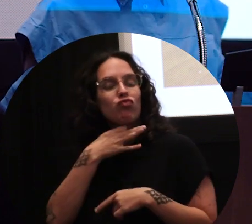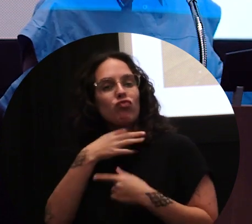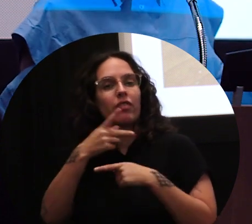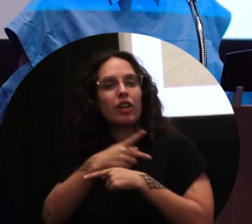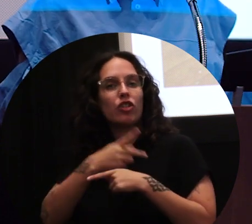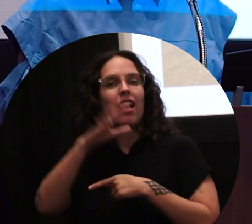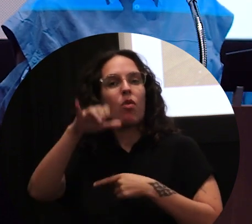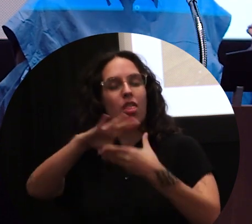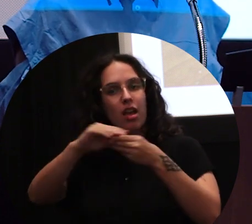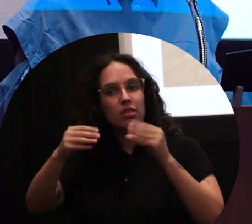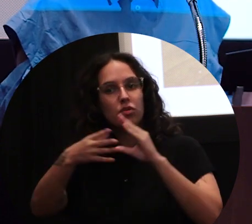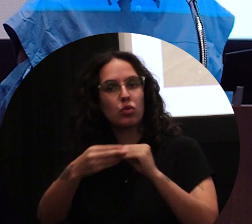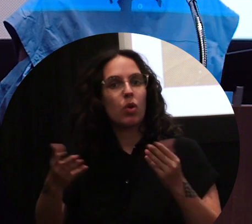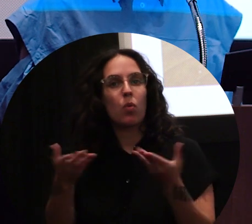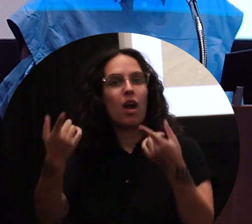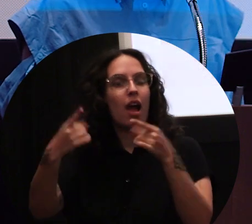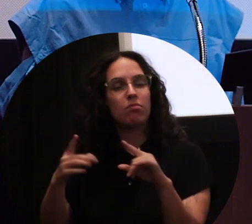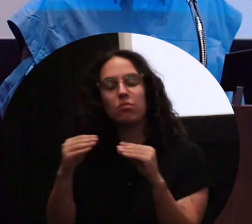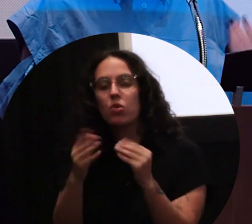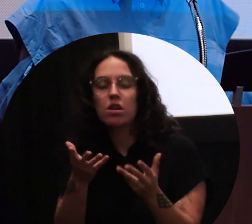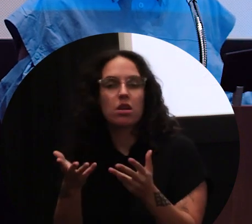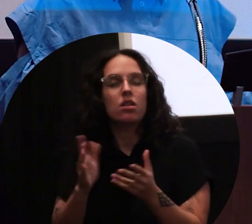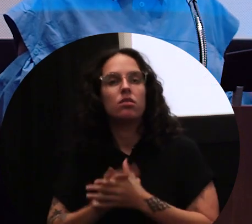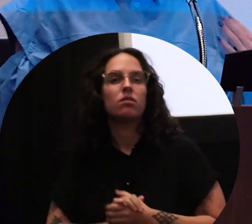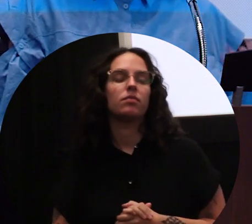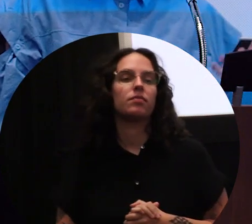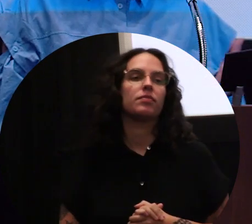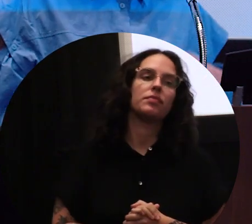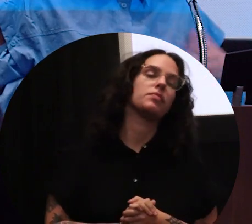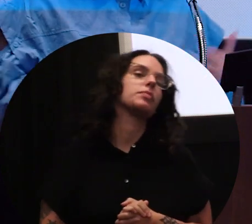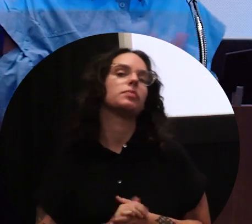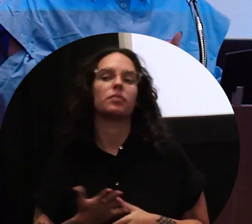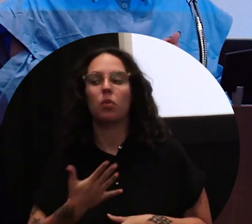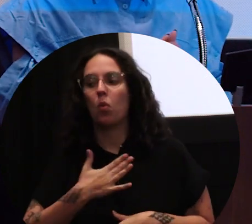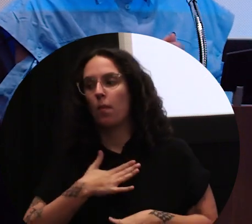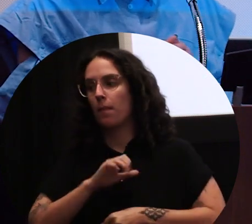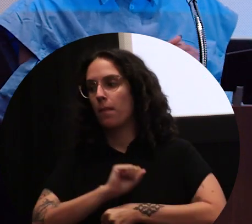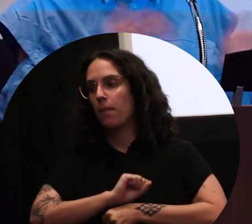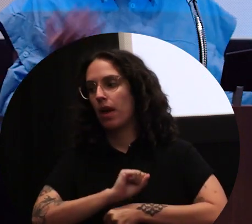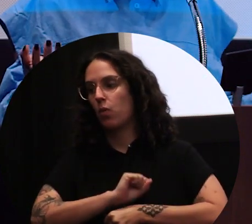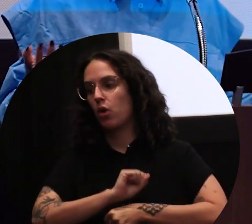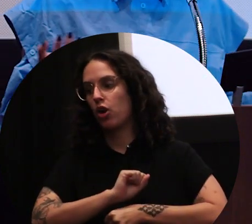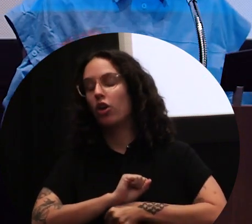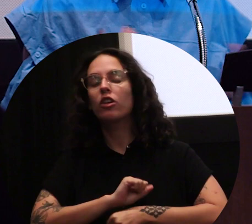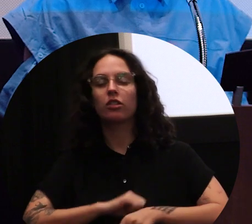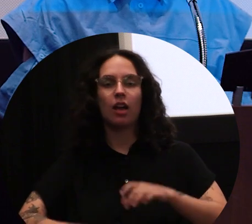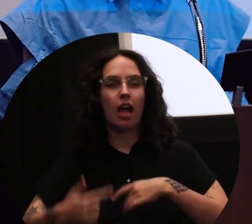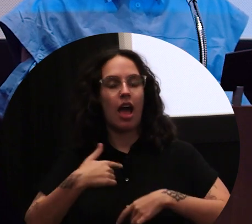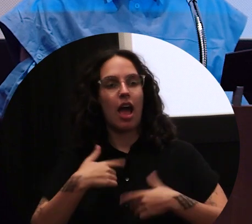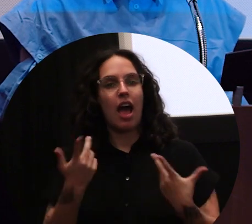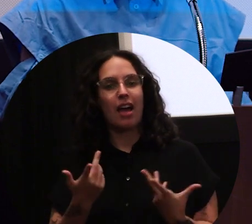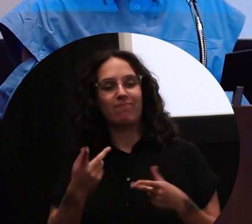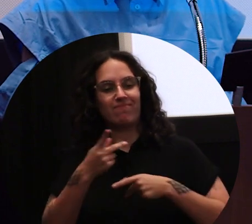is why I'm also interested in this idea of belief. So through my work, I'm navigating those questions in many different ways and